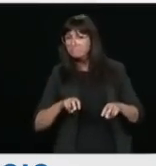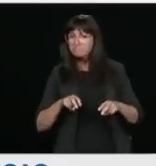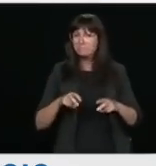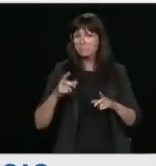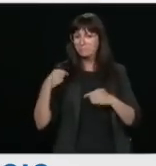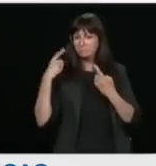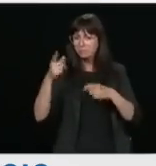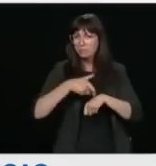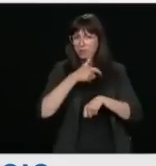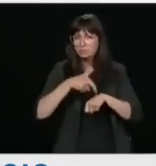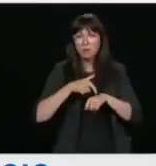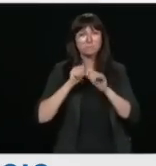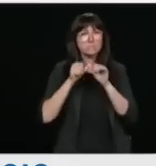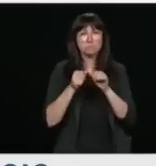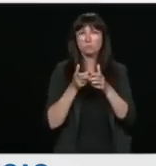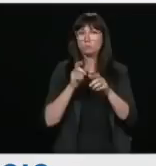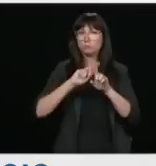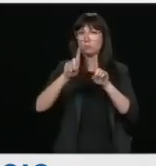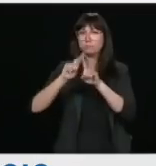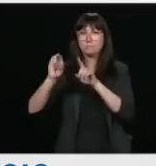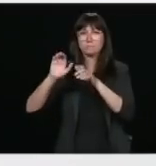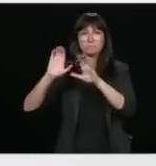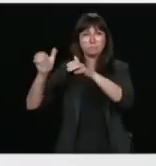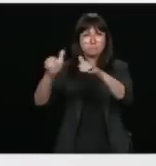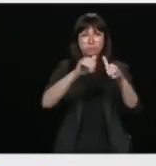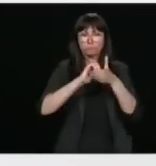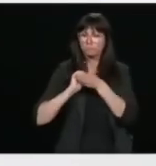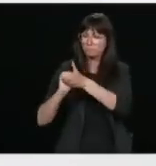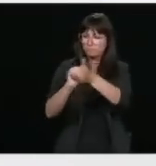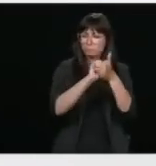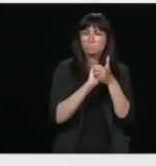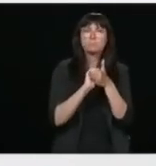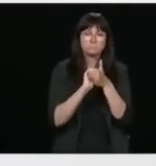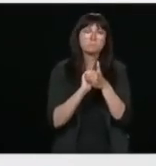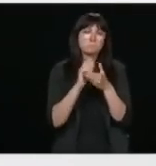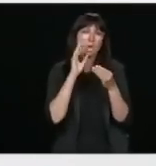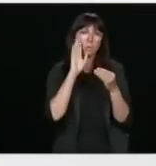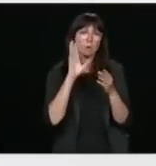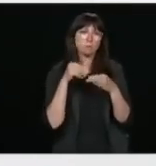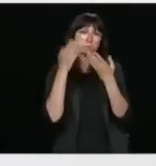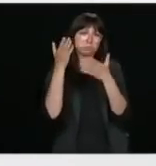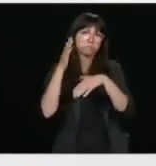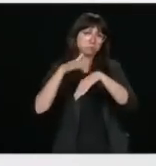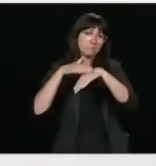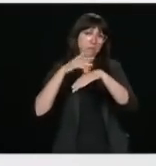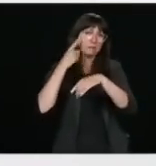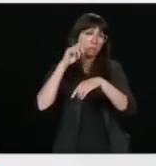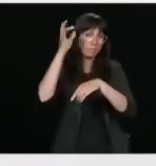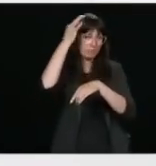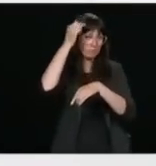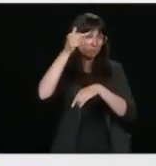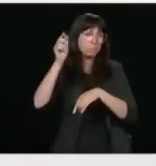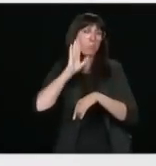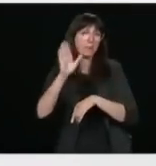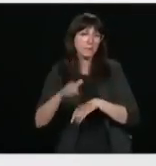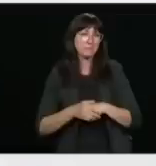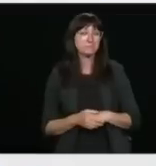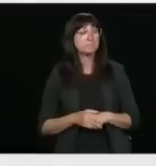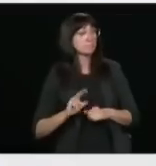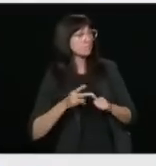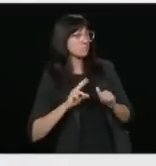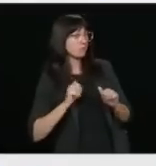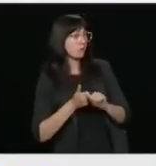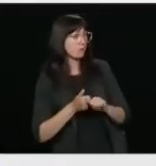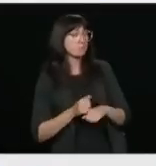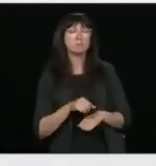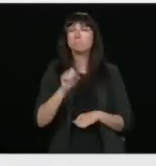and as you can understand, we'll be providing that advice to the government. Thank you. Follow-up? Yeah, my follow-up question is about the hack